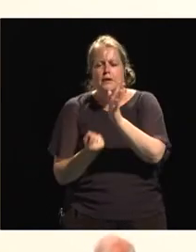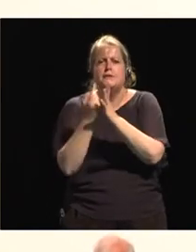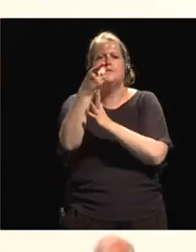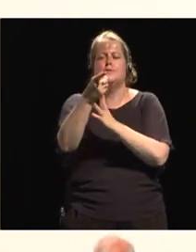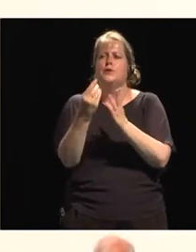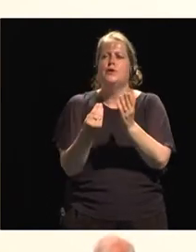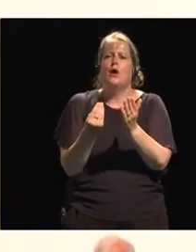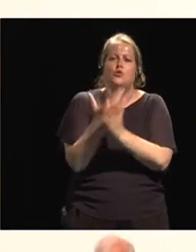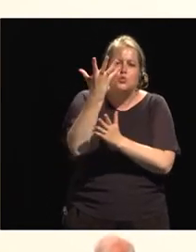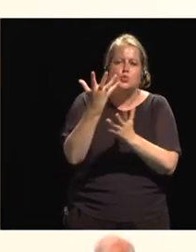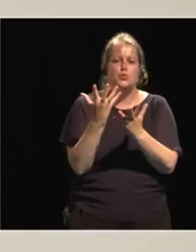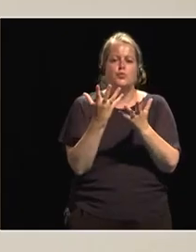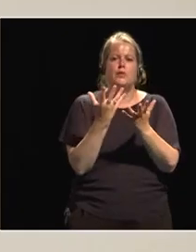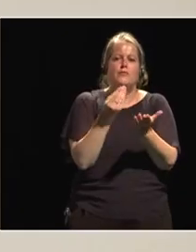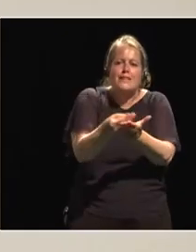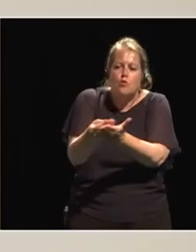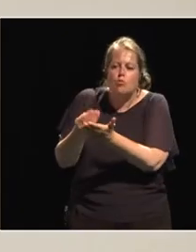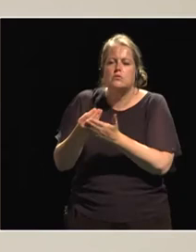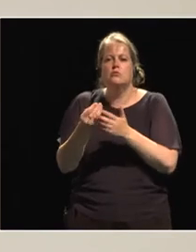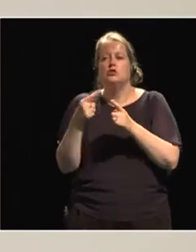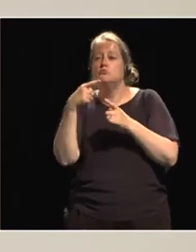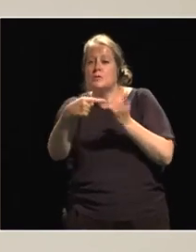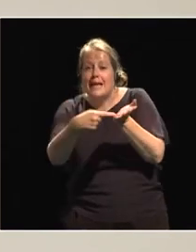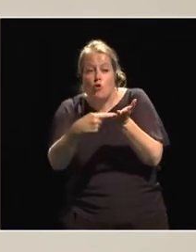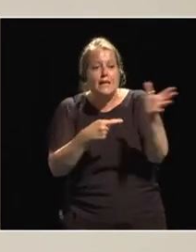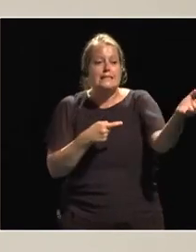new technology, and digitalization.